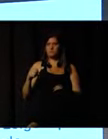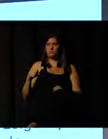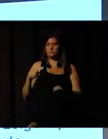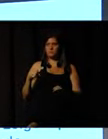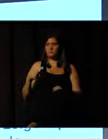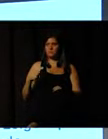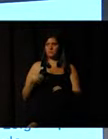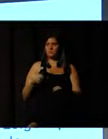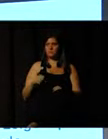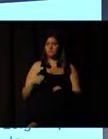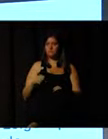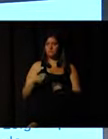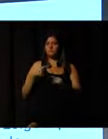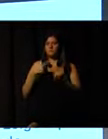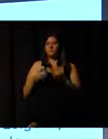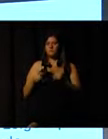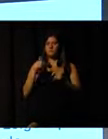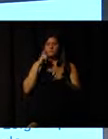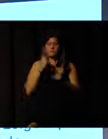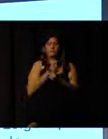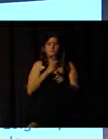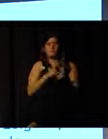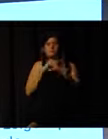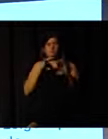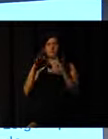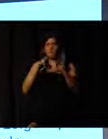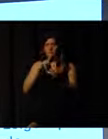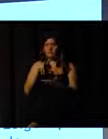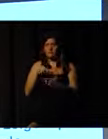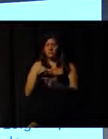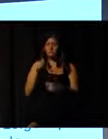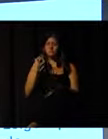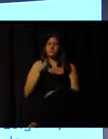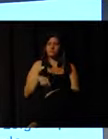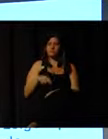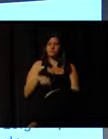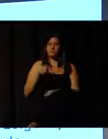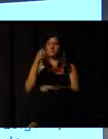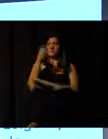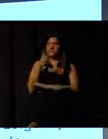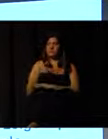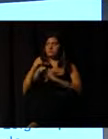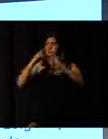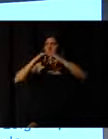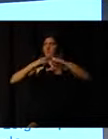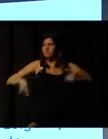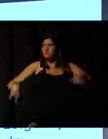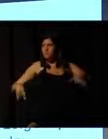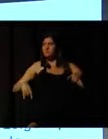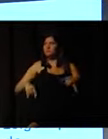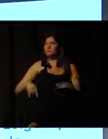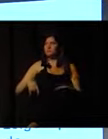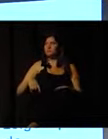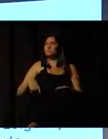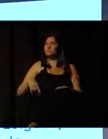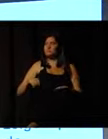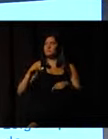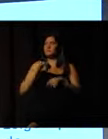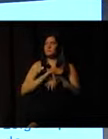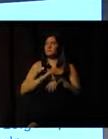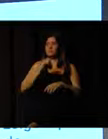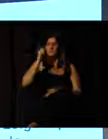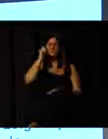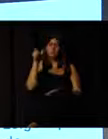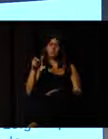very sports people. We have camps, hotels,